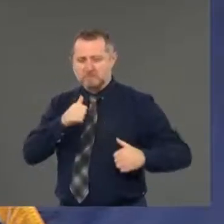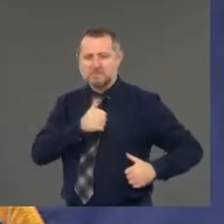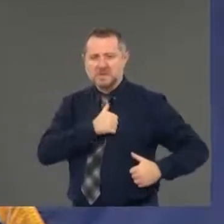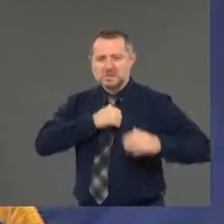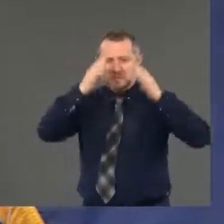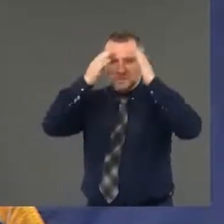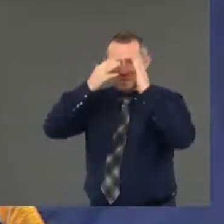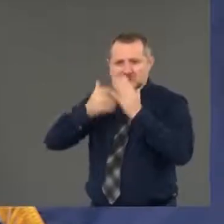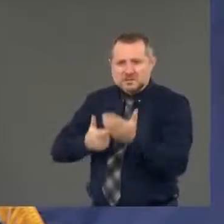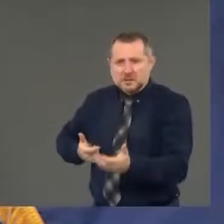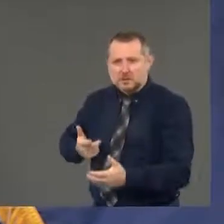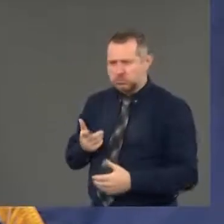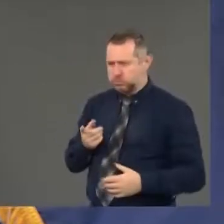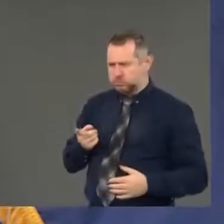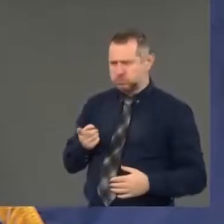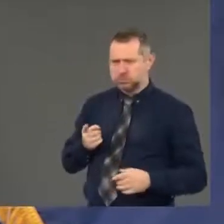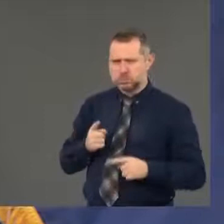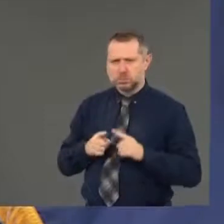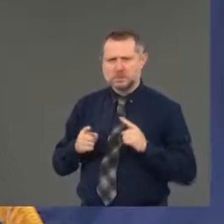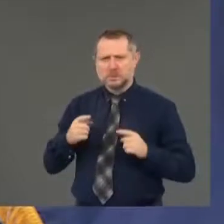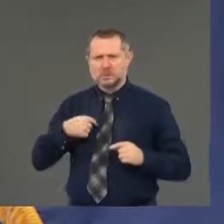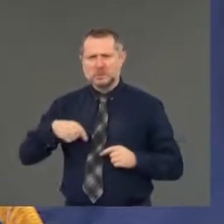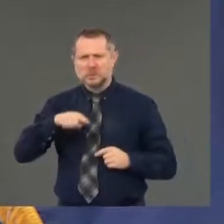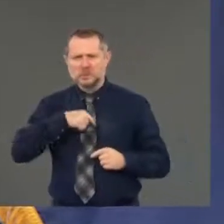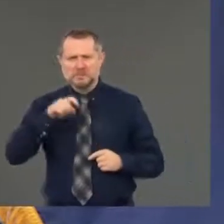unpacked. And this has got to be thought through.